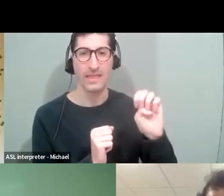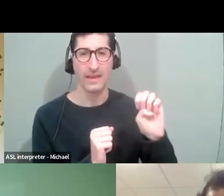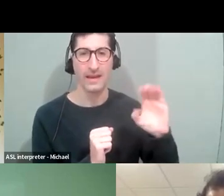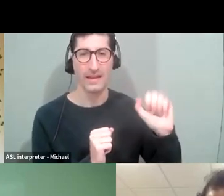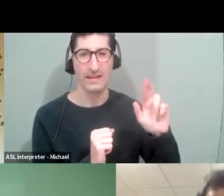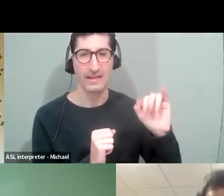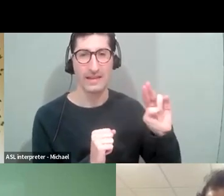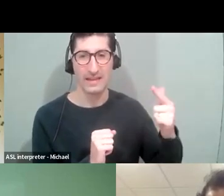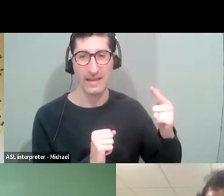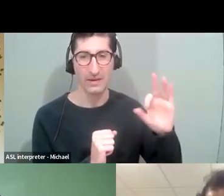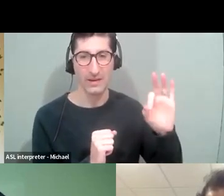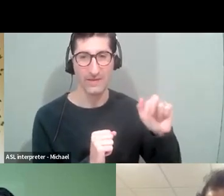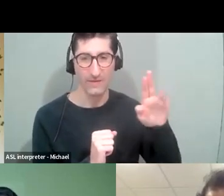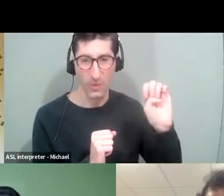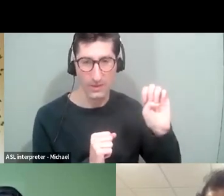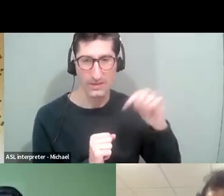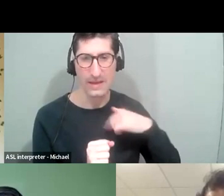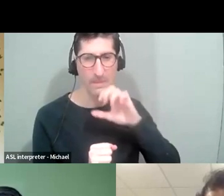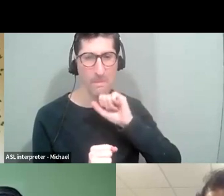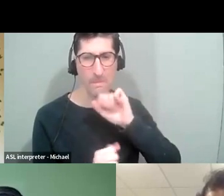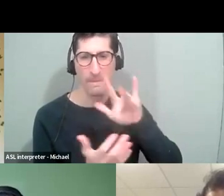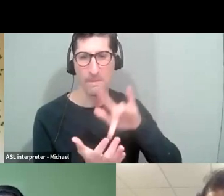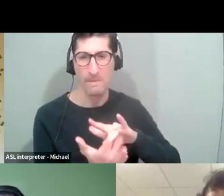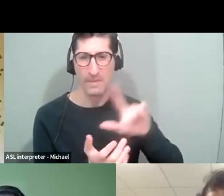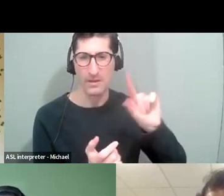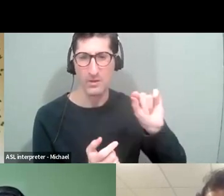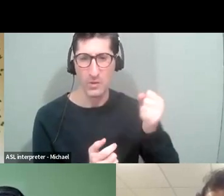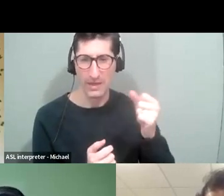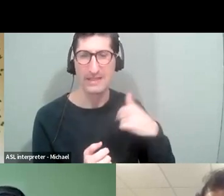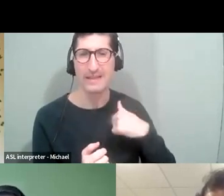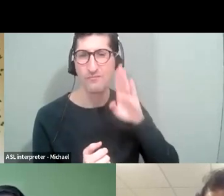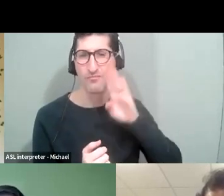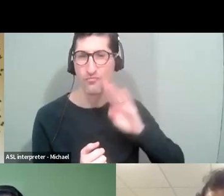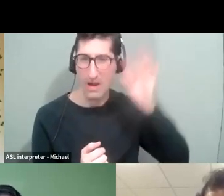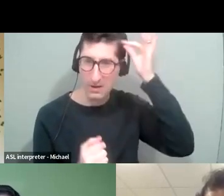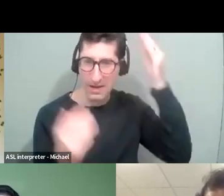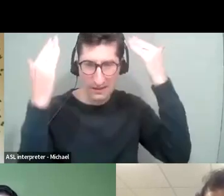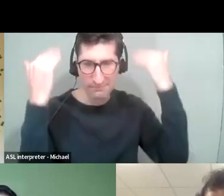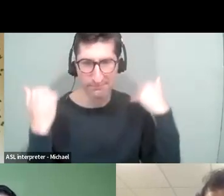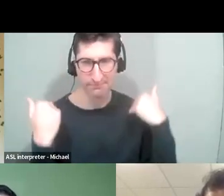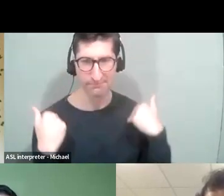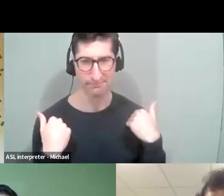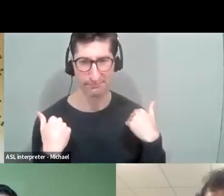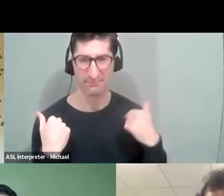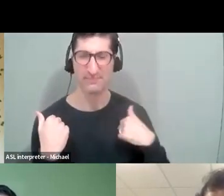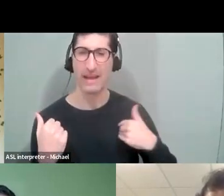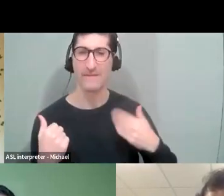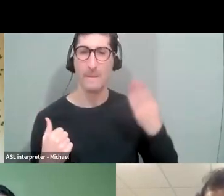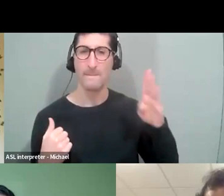a woman in her mid 20s with brown hair past my shoulders, and I'm wearing a blue shirt.